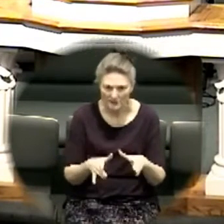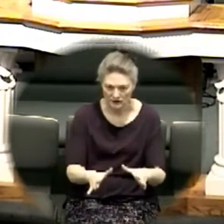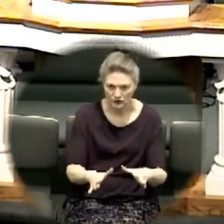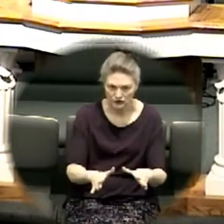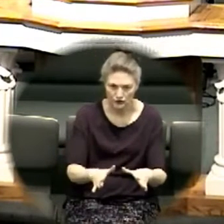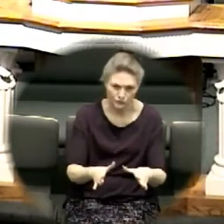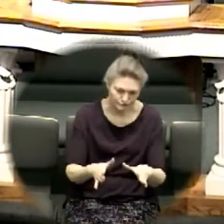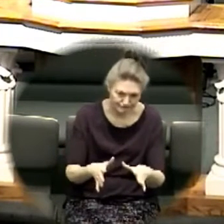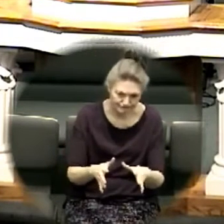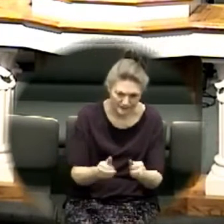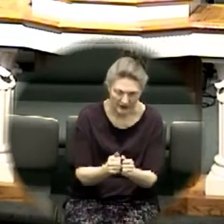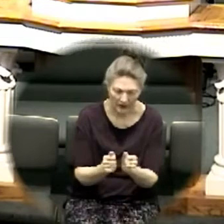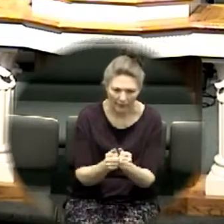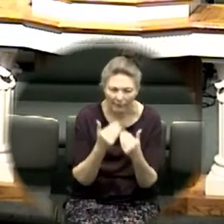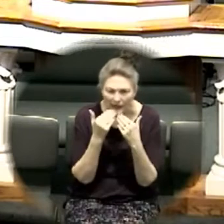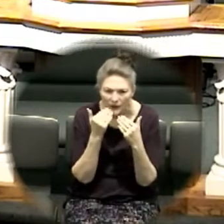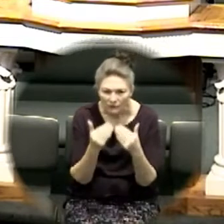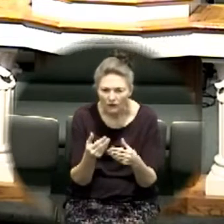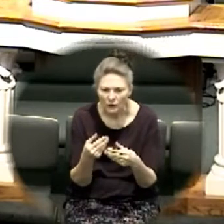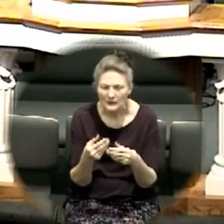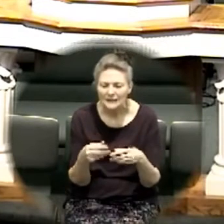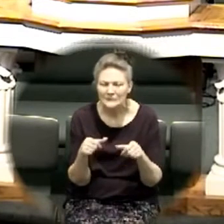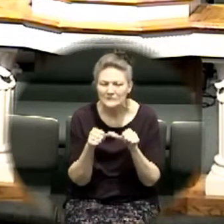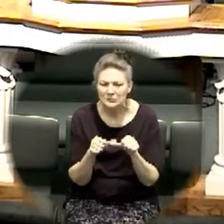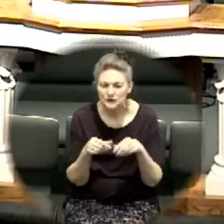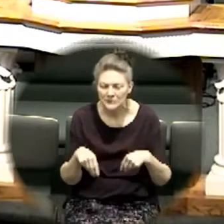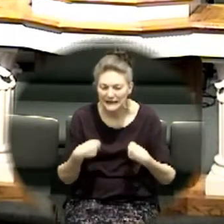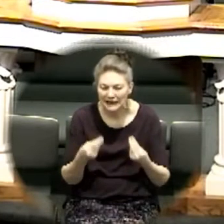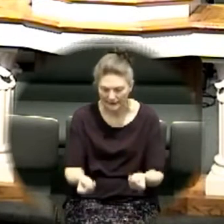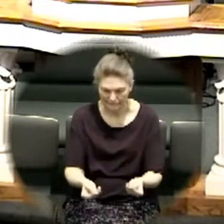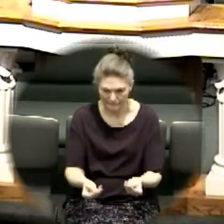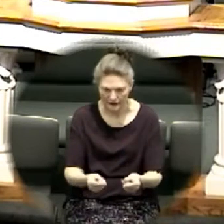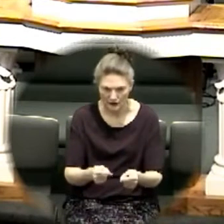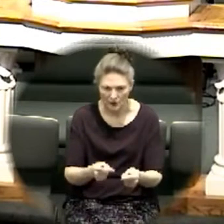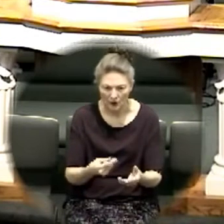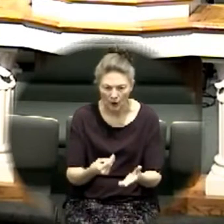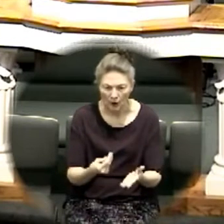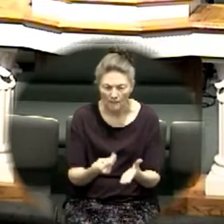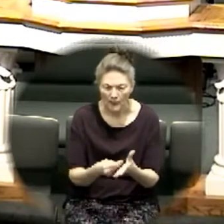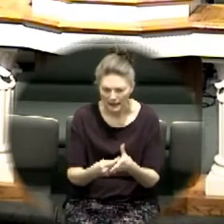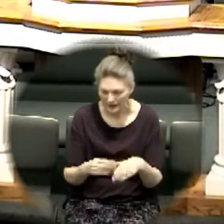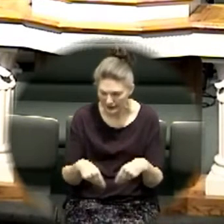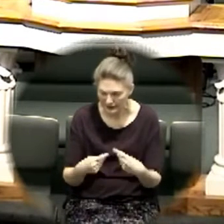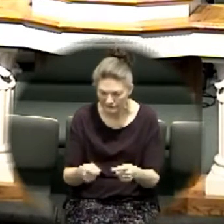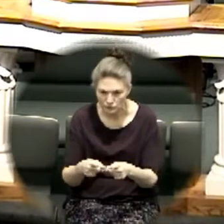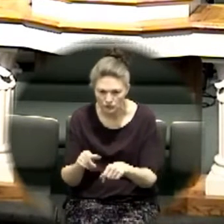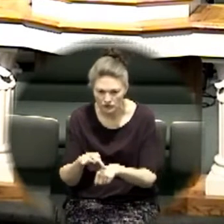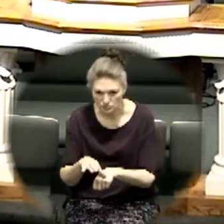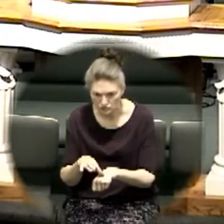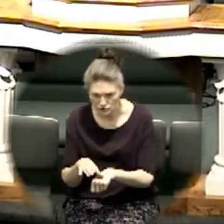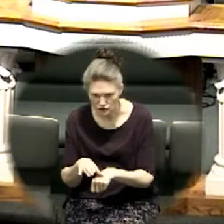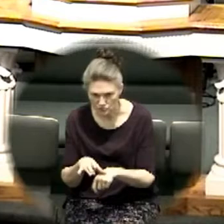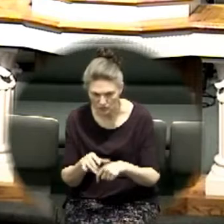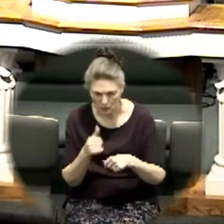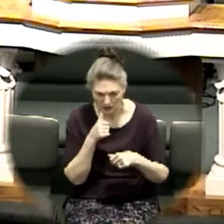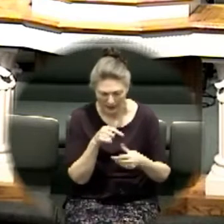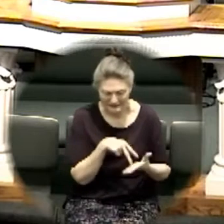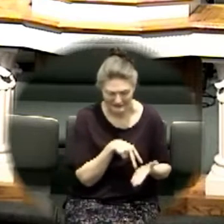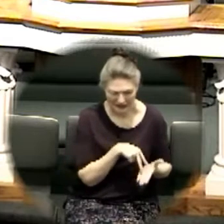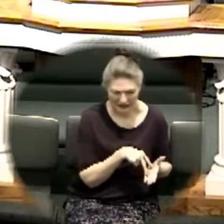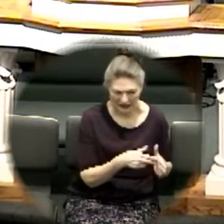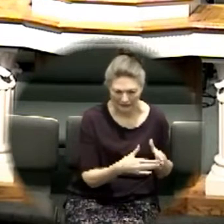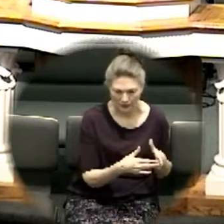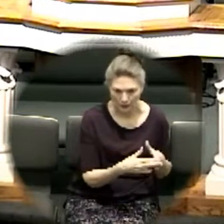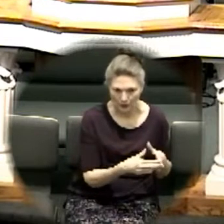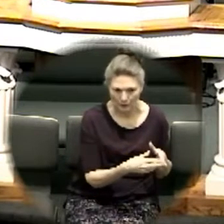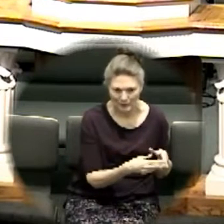up your financial commitments unto god god has been good to us we're not standing on the corner selling pencils we